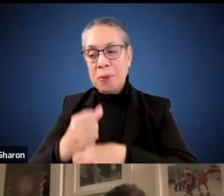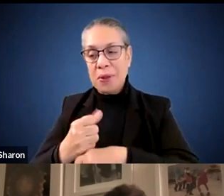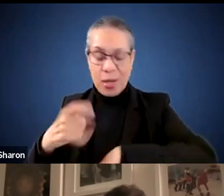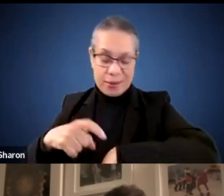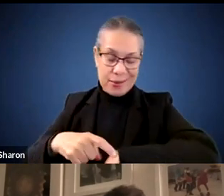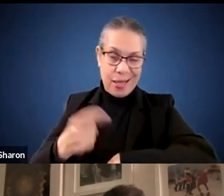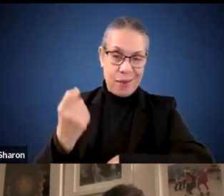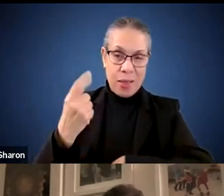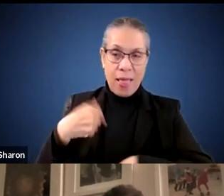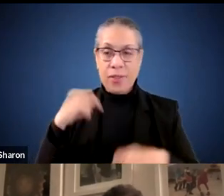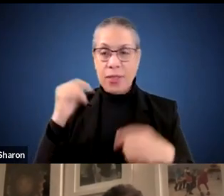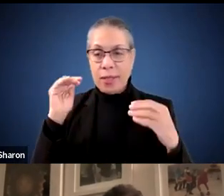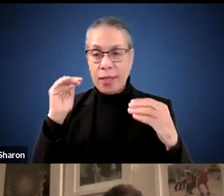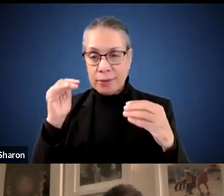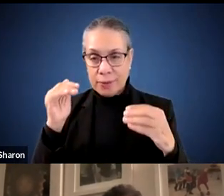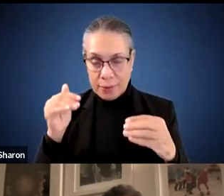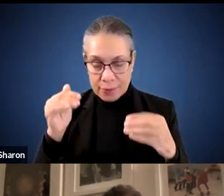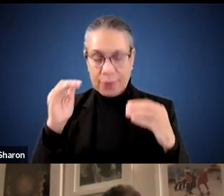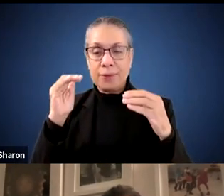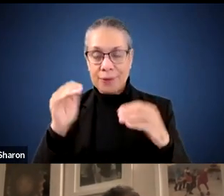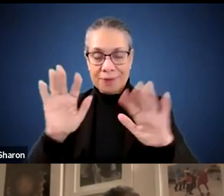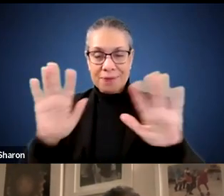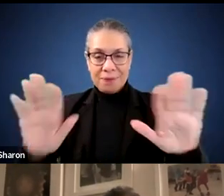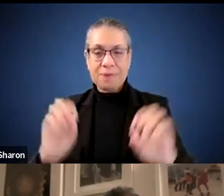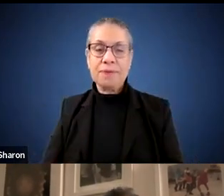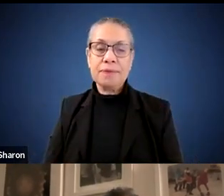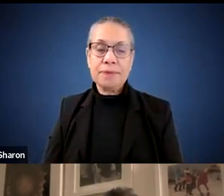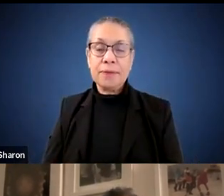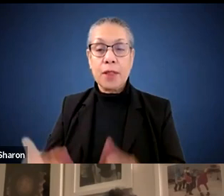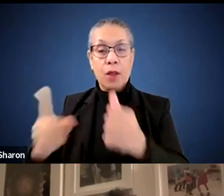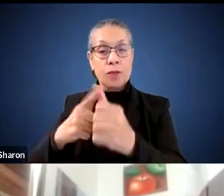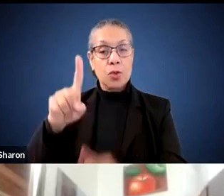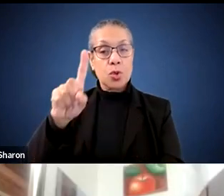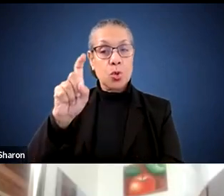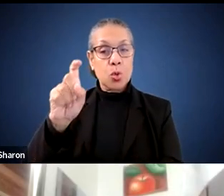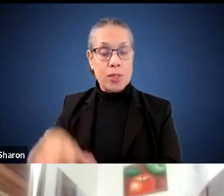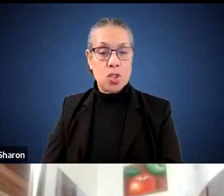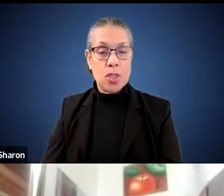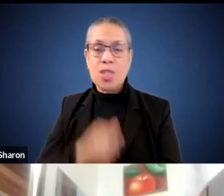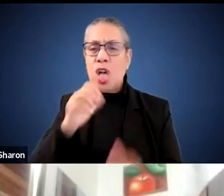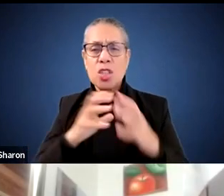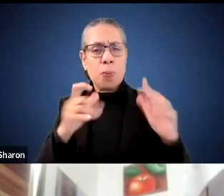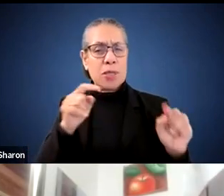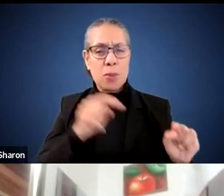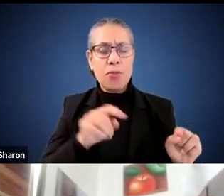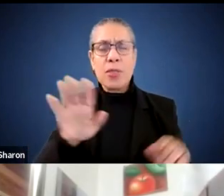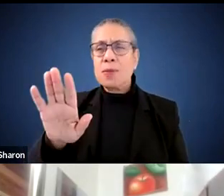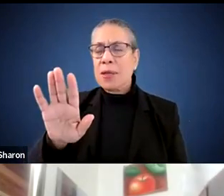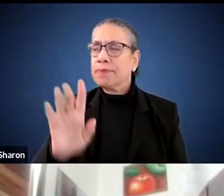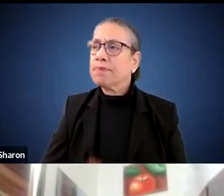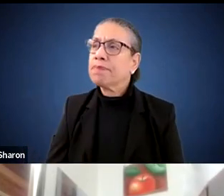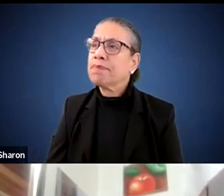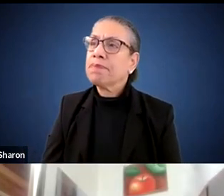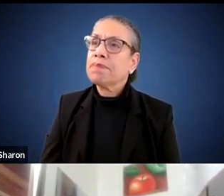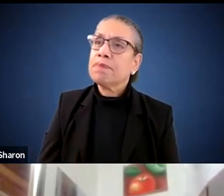and I'm fading. But the first question I have, less about this, but what happens now